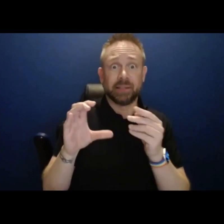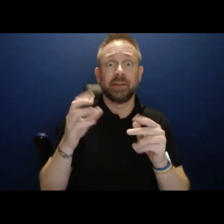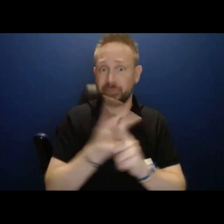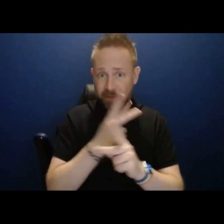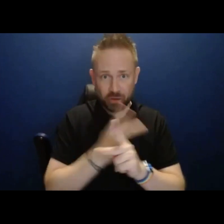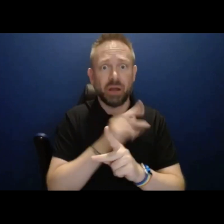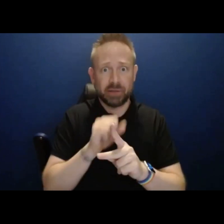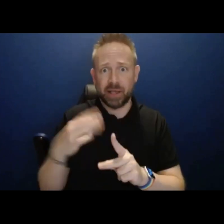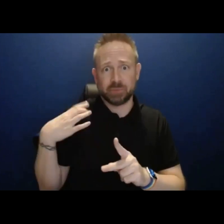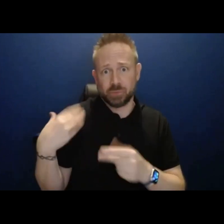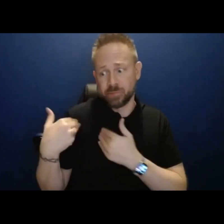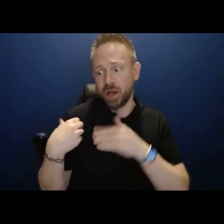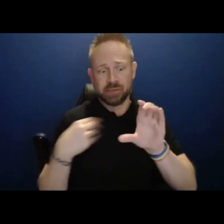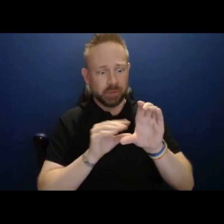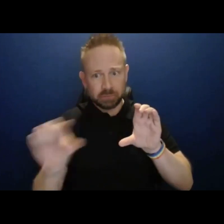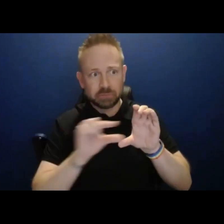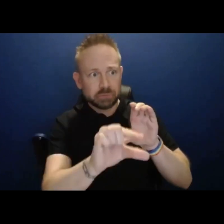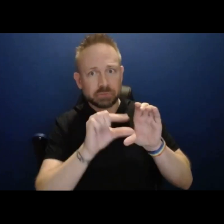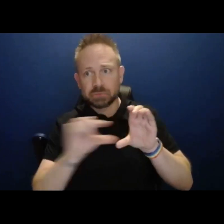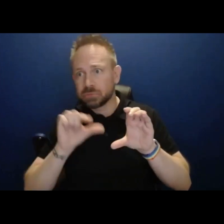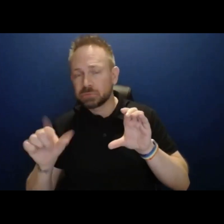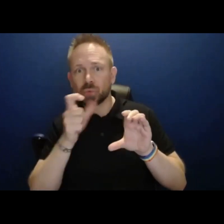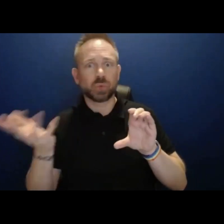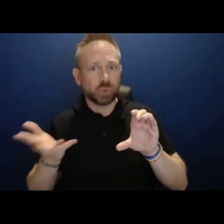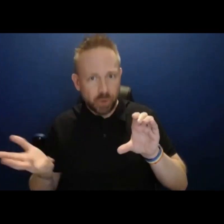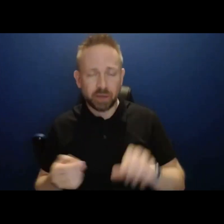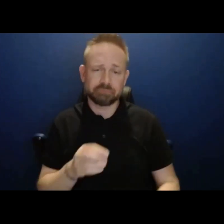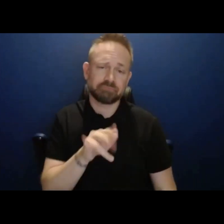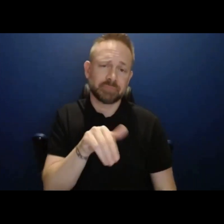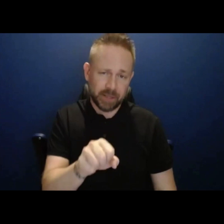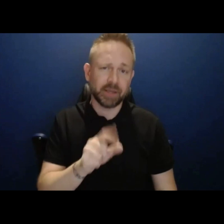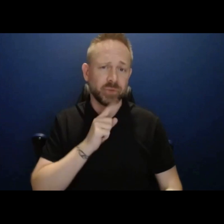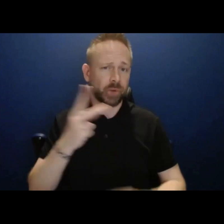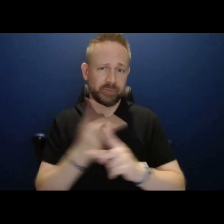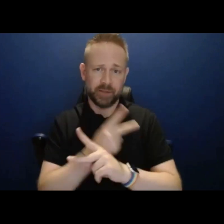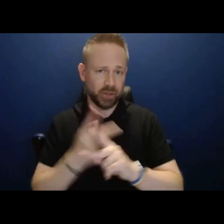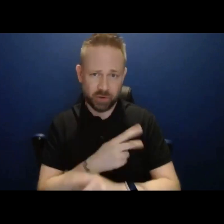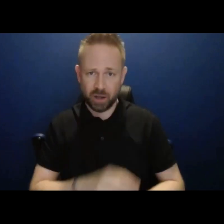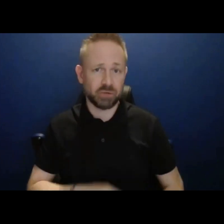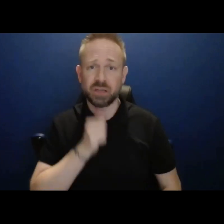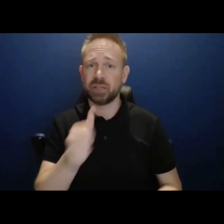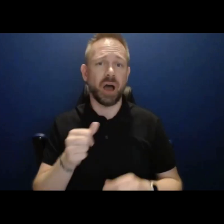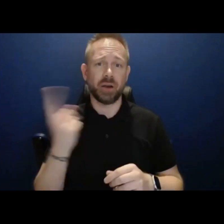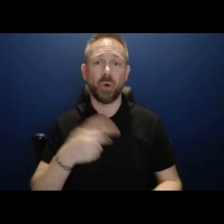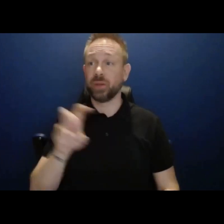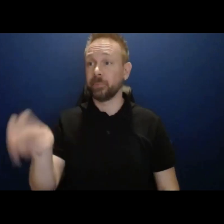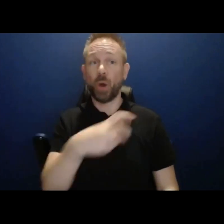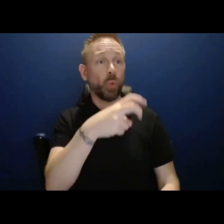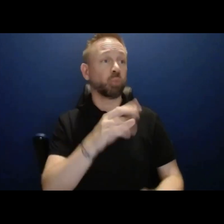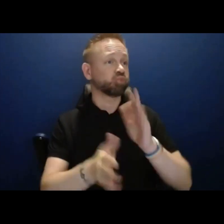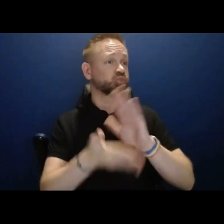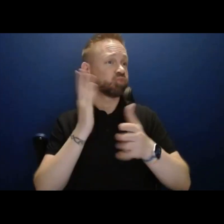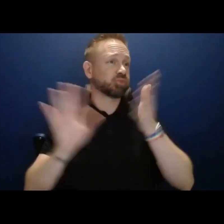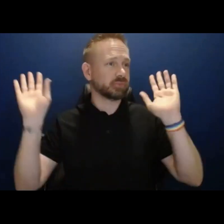we use to do them. But, but this isn't just a, you know, a cut and run exercise, if you will, we will shepherd the